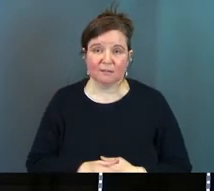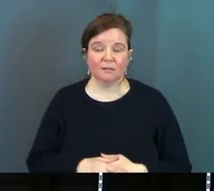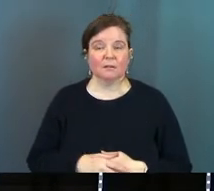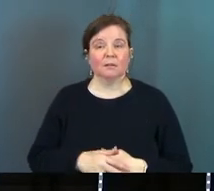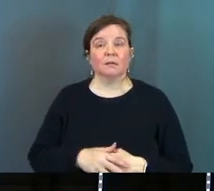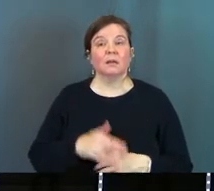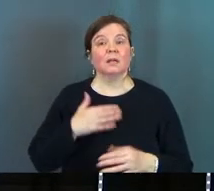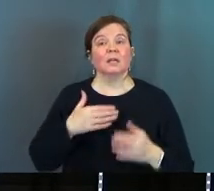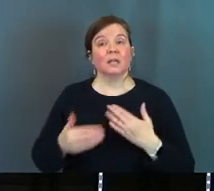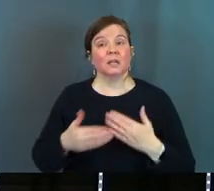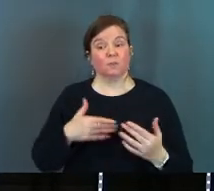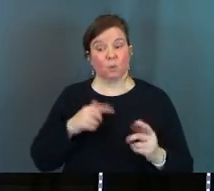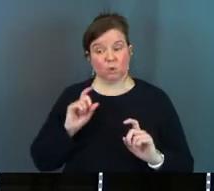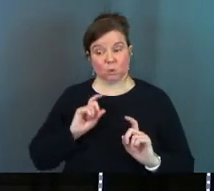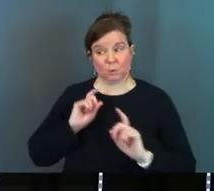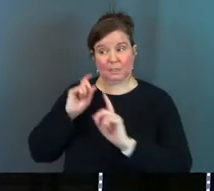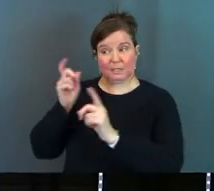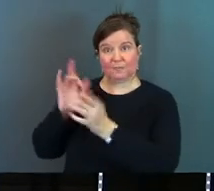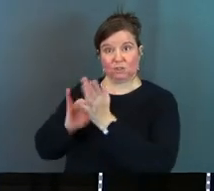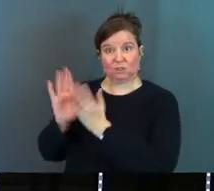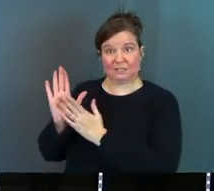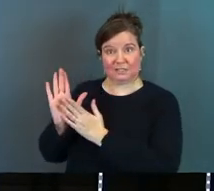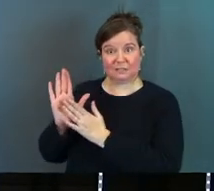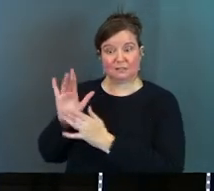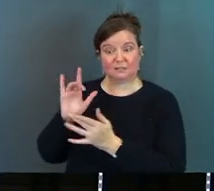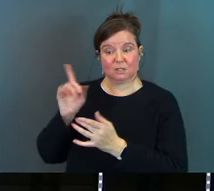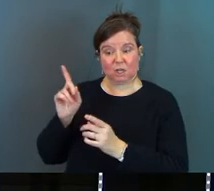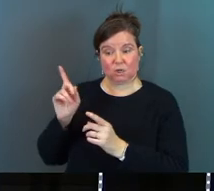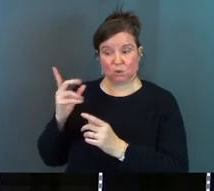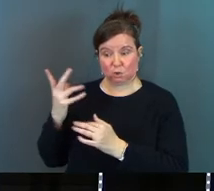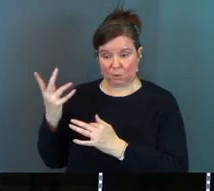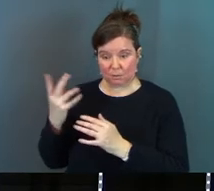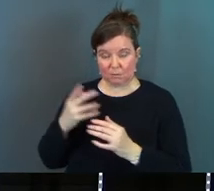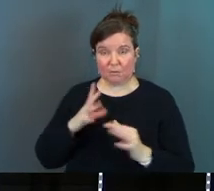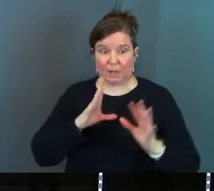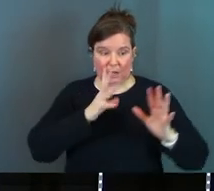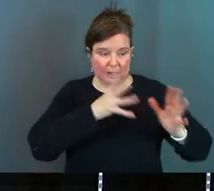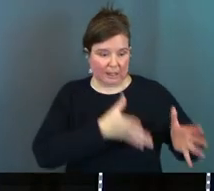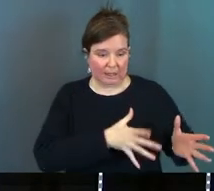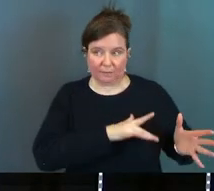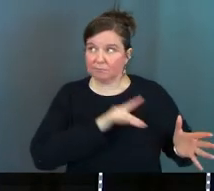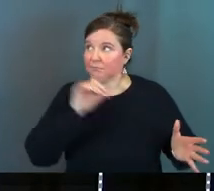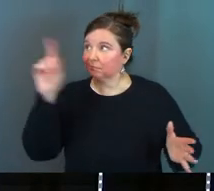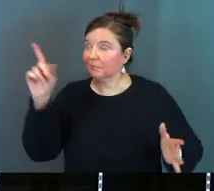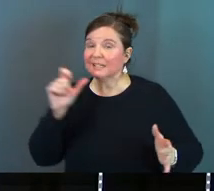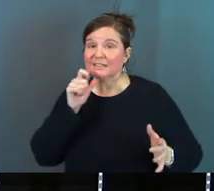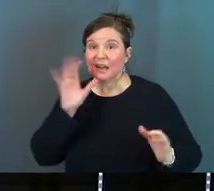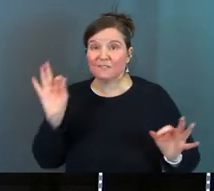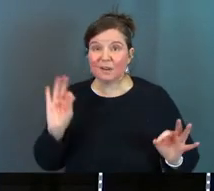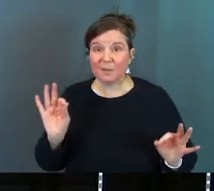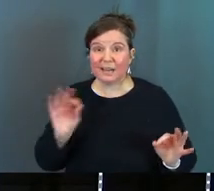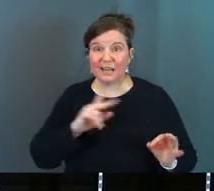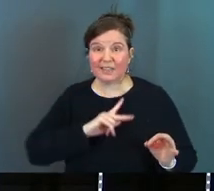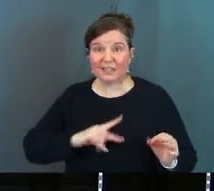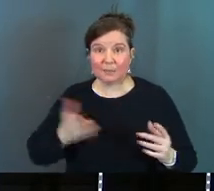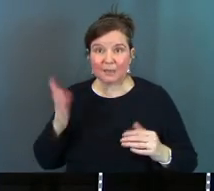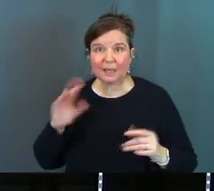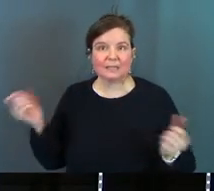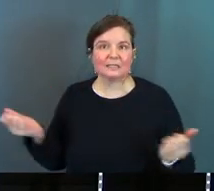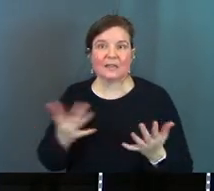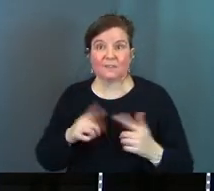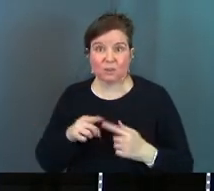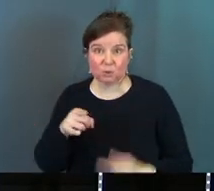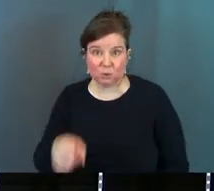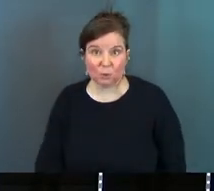because even though what you're going to give to Jesus in the tax booth that you're going to walk out of even though it's not very much in the kingdom of God it's